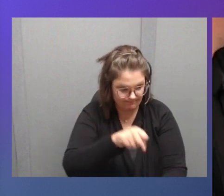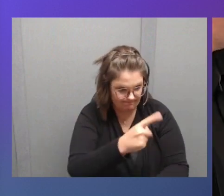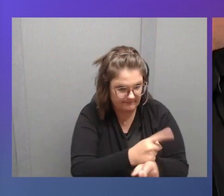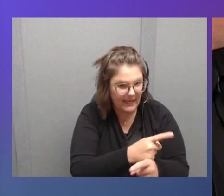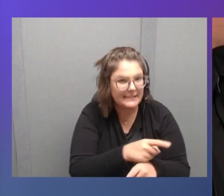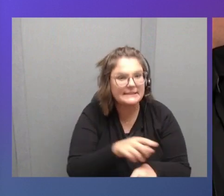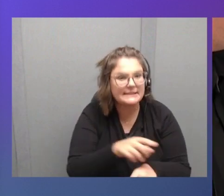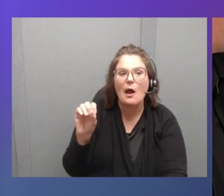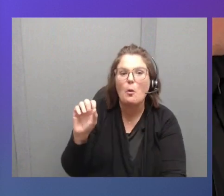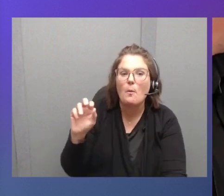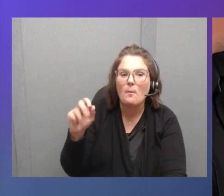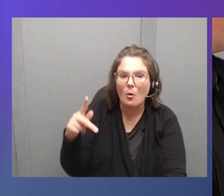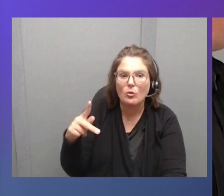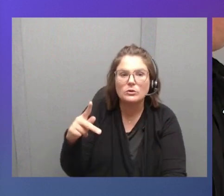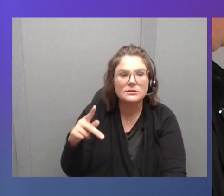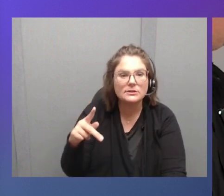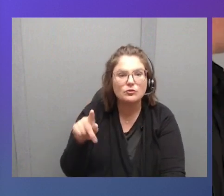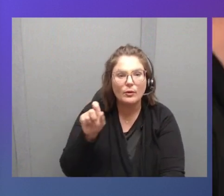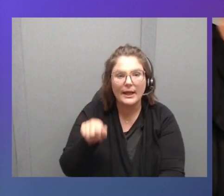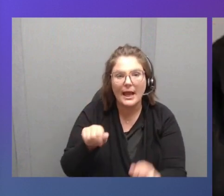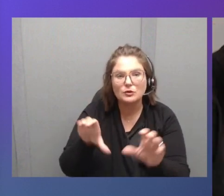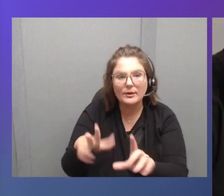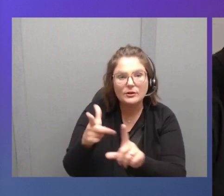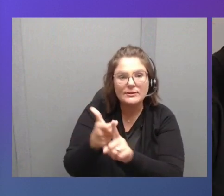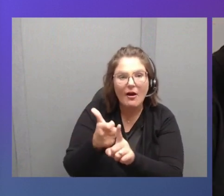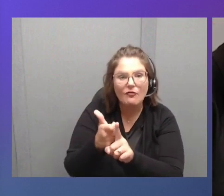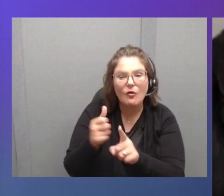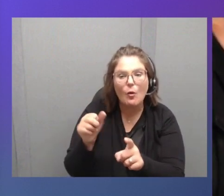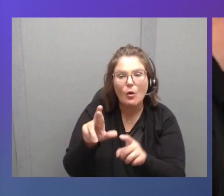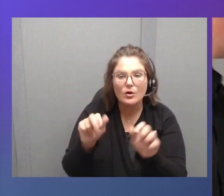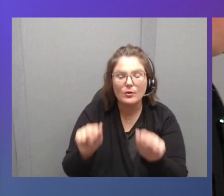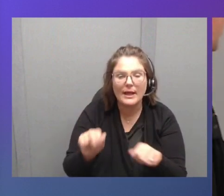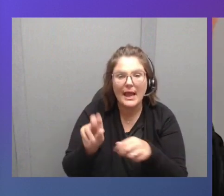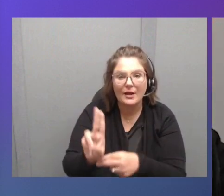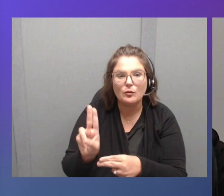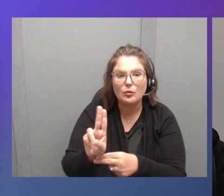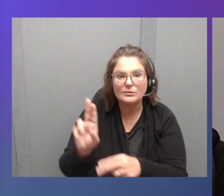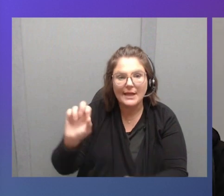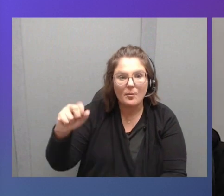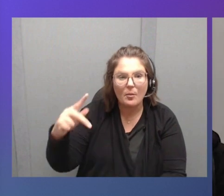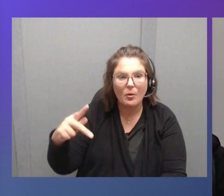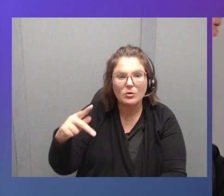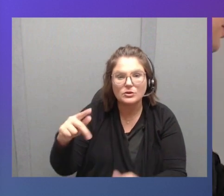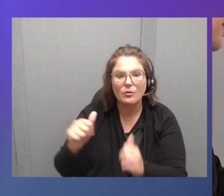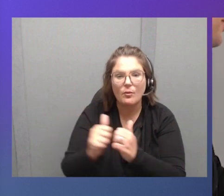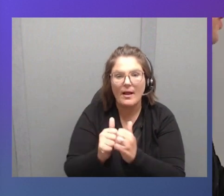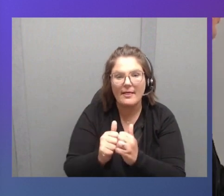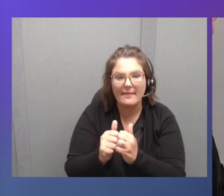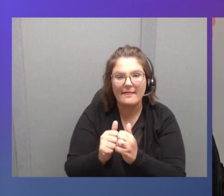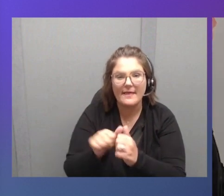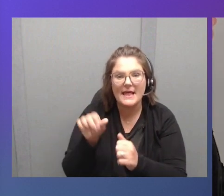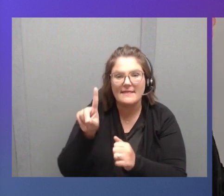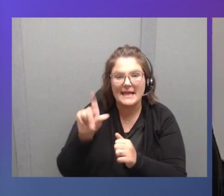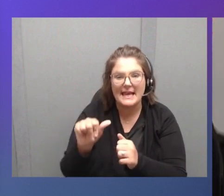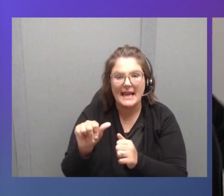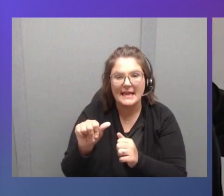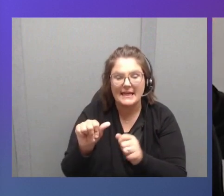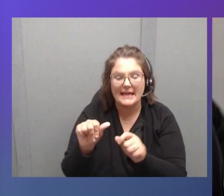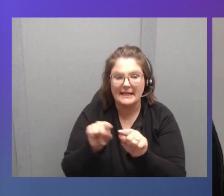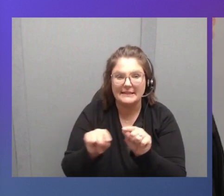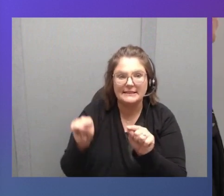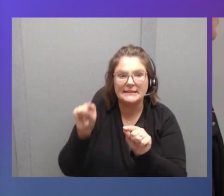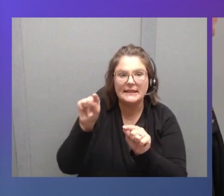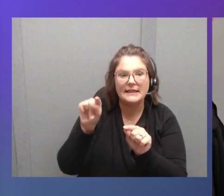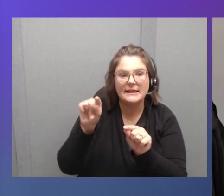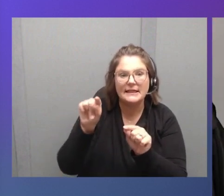could upload to AWS by itself. Or you can actually, the upload station would basically get the data onto the local site from Seagate. And then